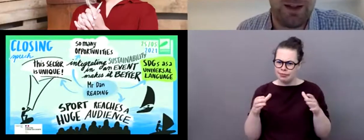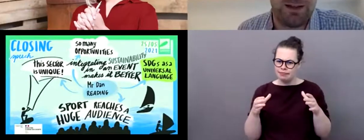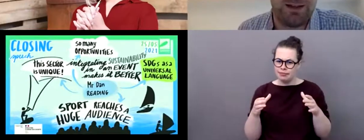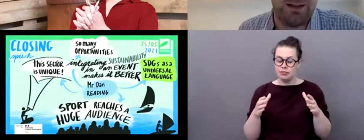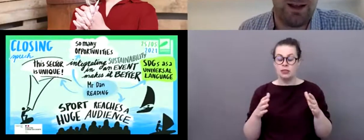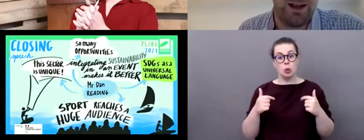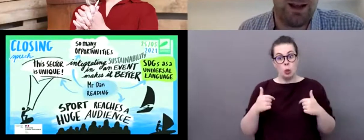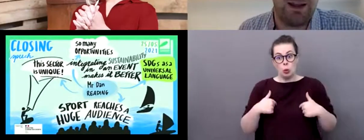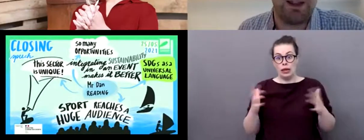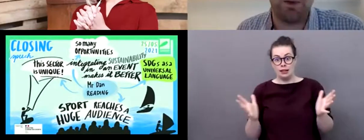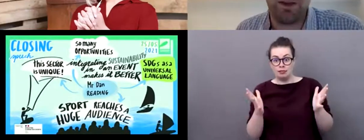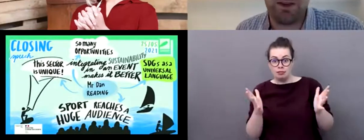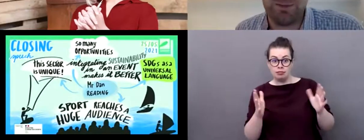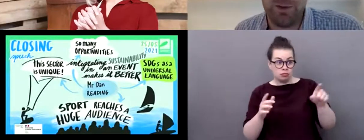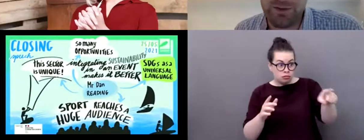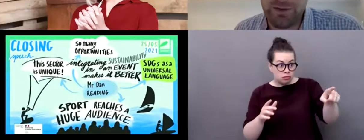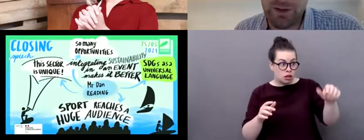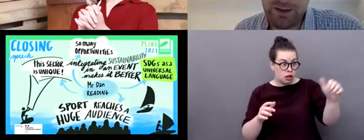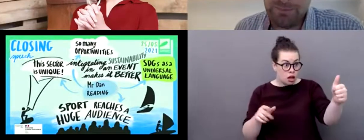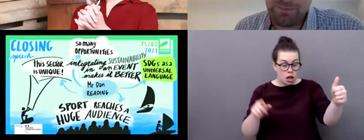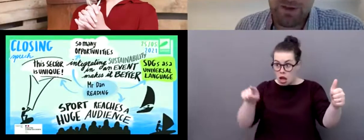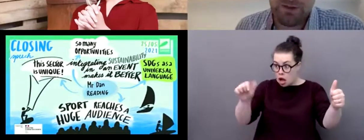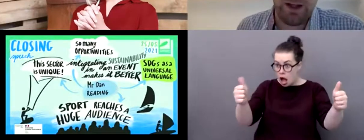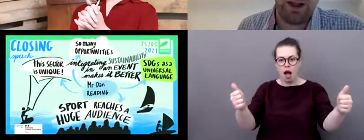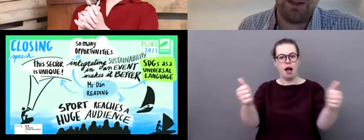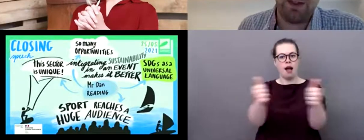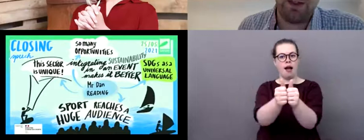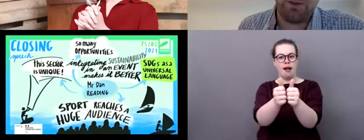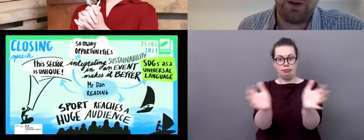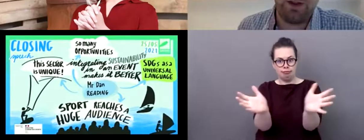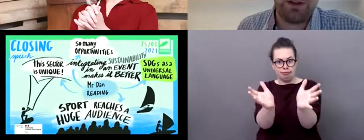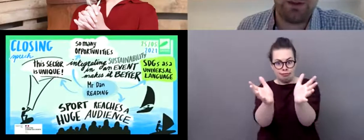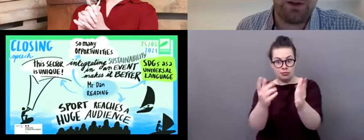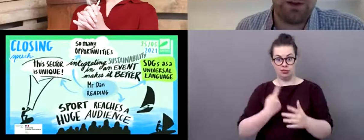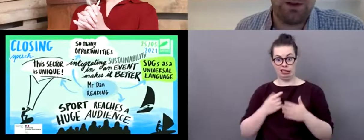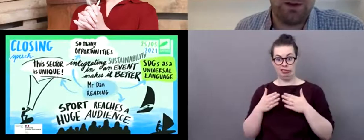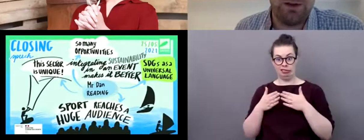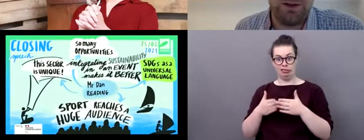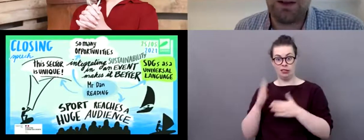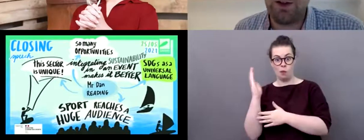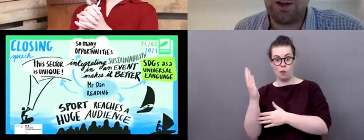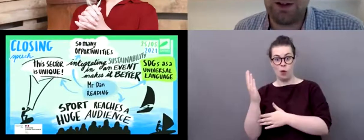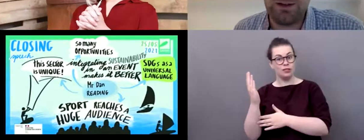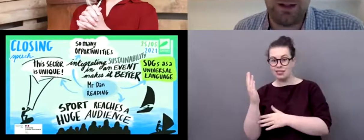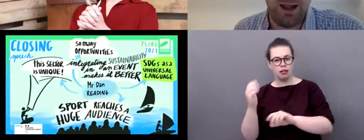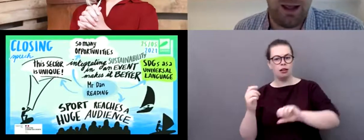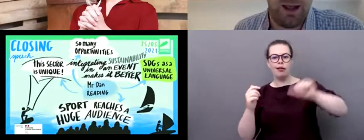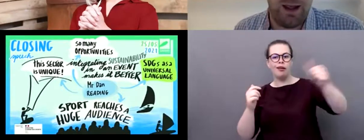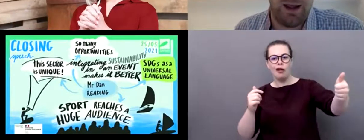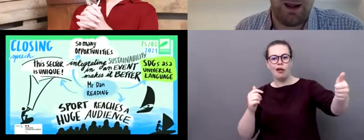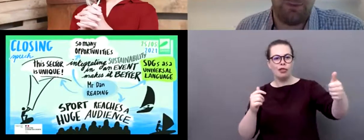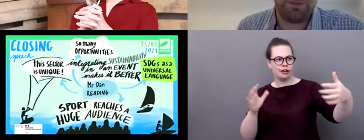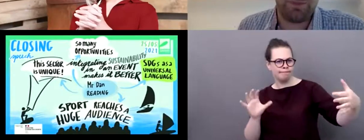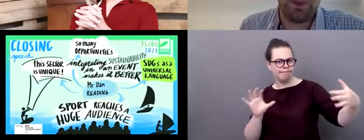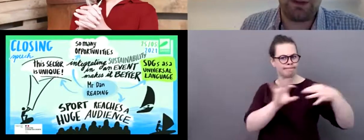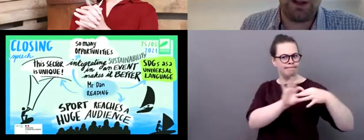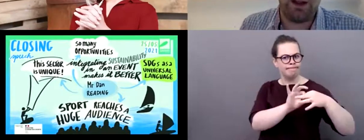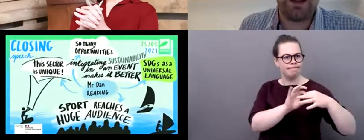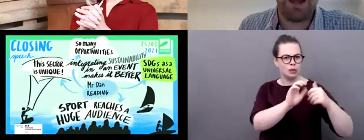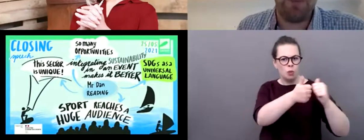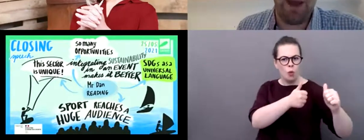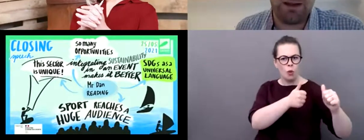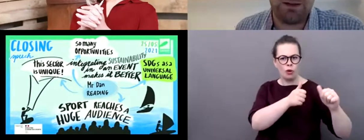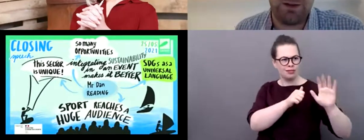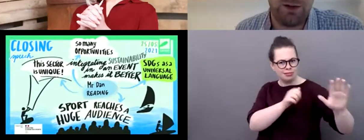and, and, uh, linking with other sports. And finally, I think one of the things I wanted to, to end on is, uh, as